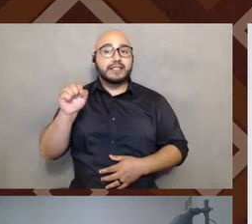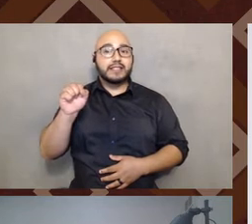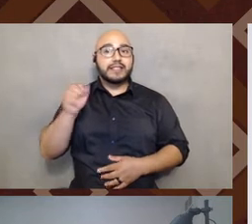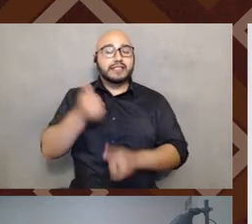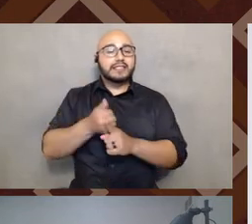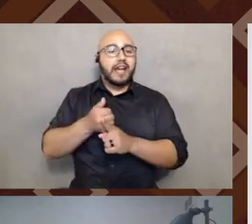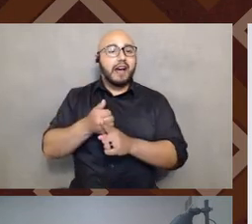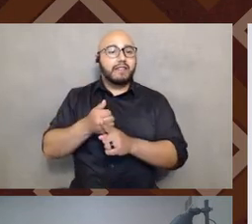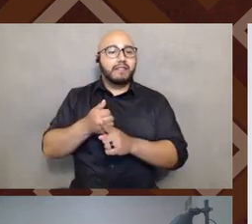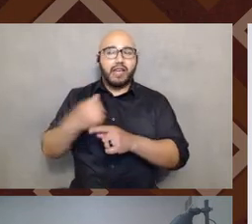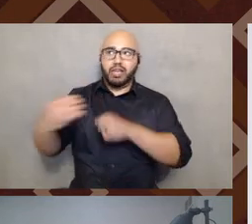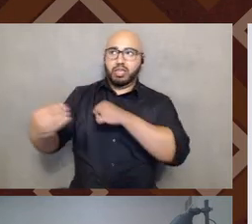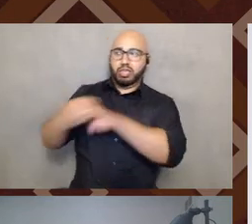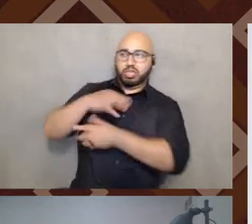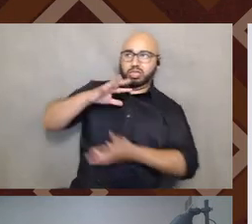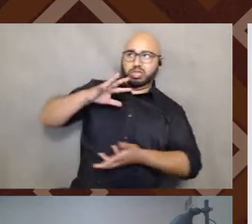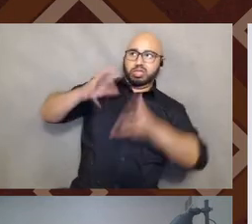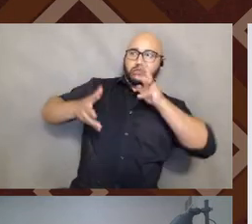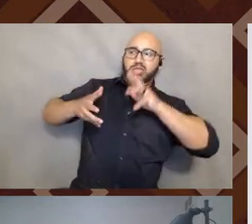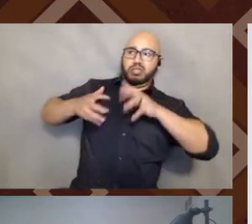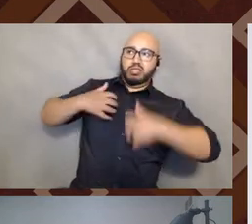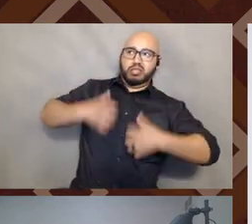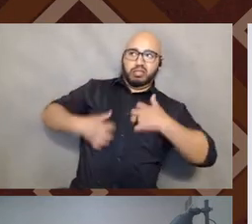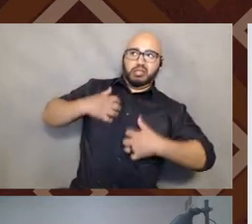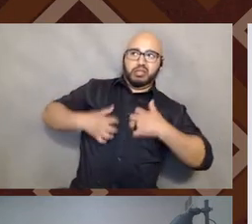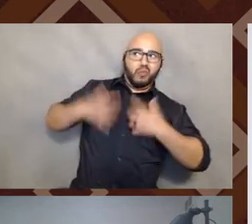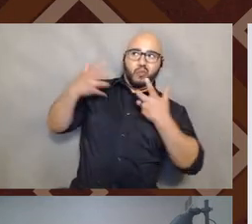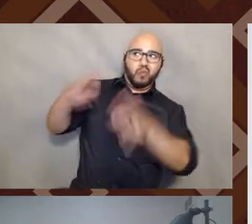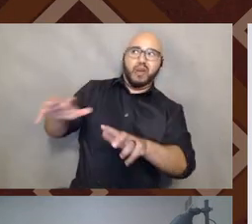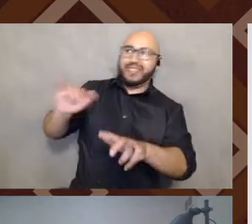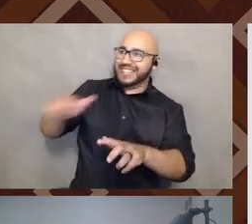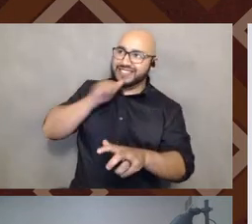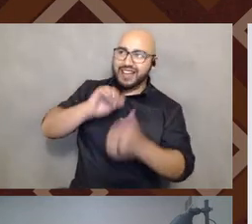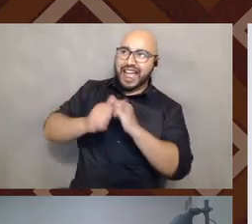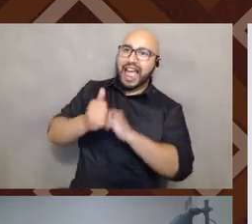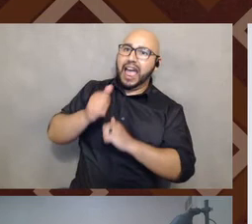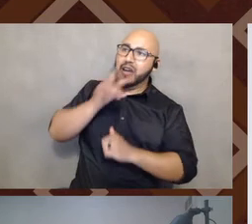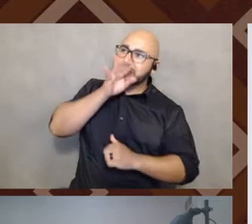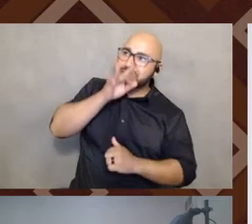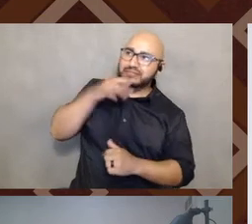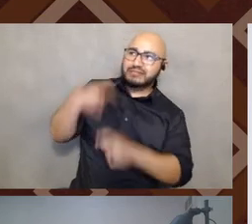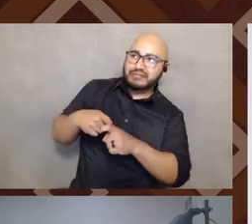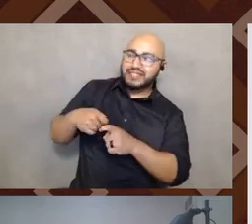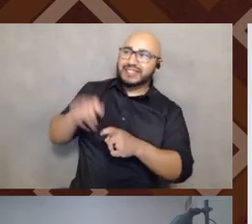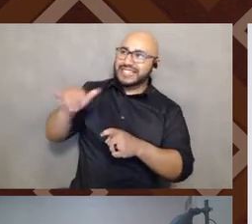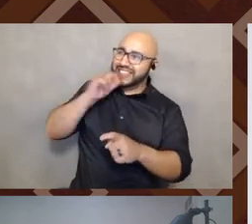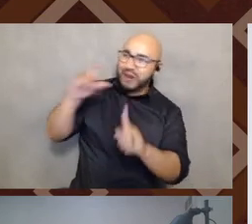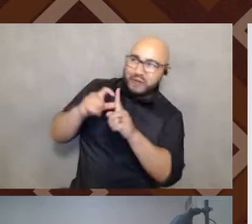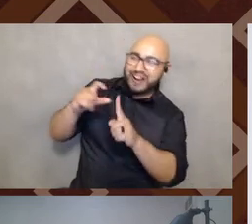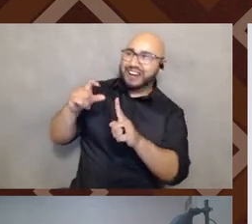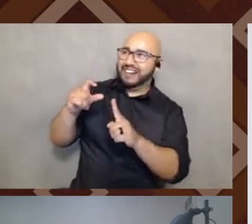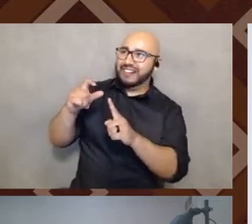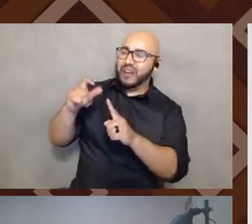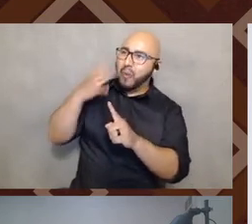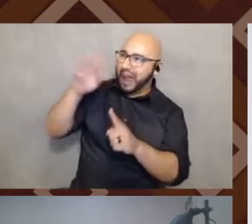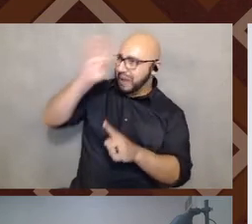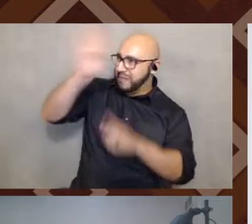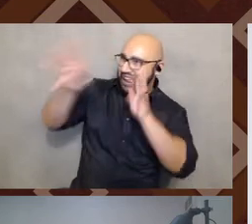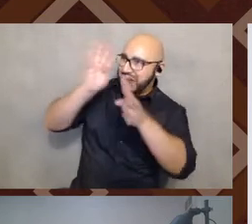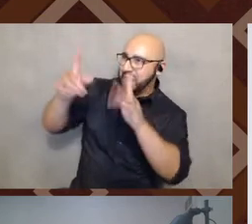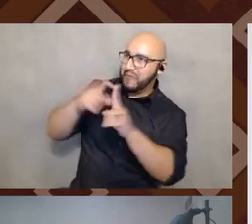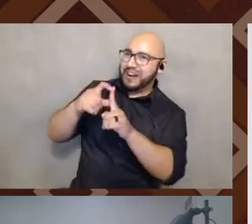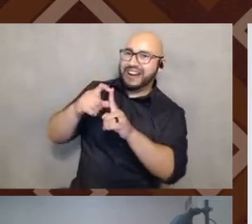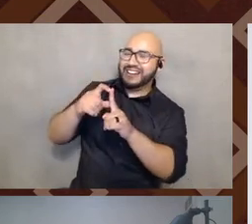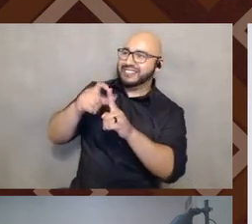is uncomfortable and they don't want it. Like, they just are like, that's not how you speak. Uh, that's not a word. Why do you make up things? Right.